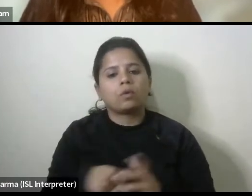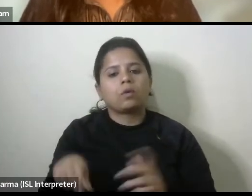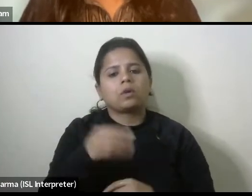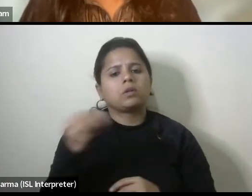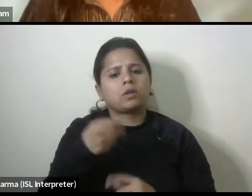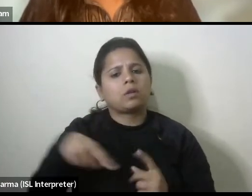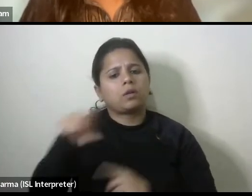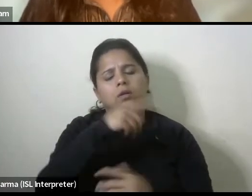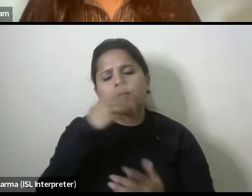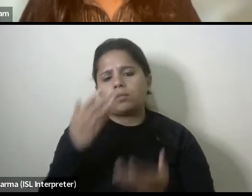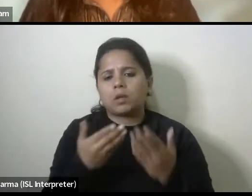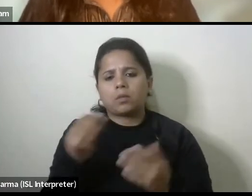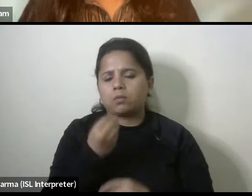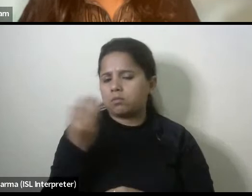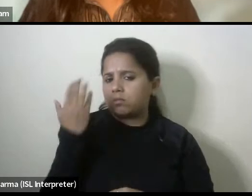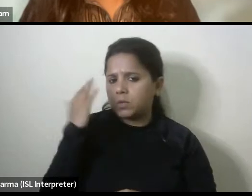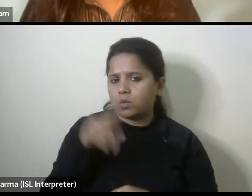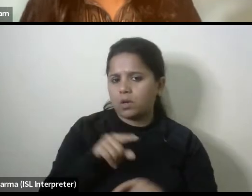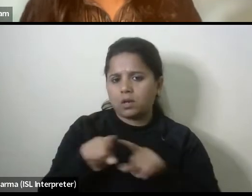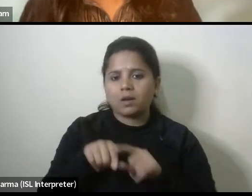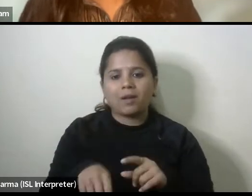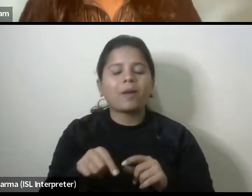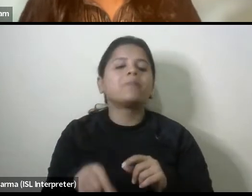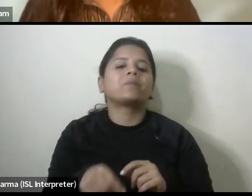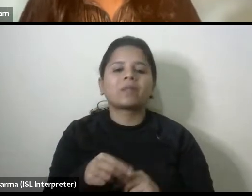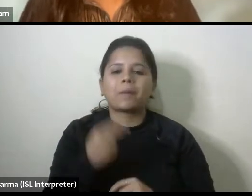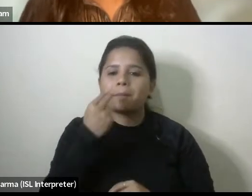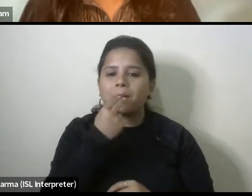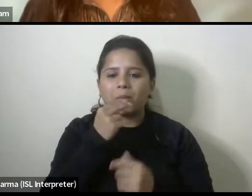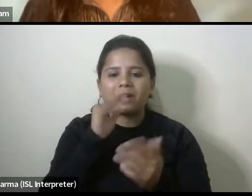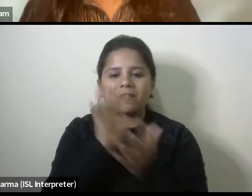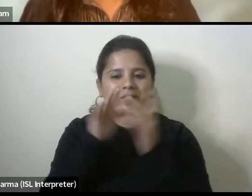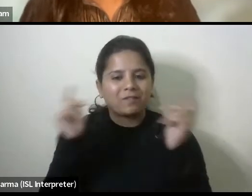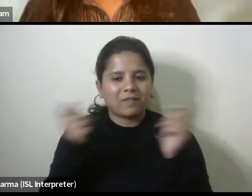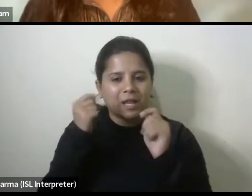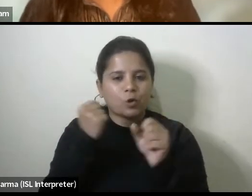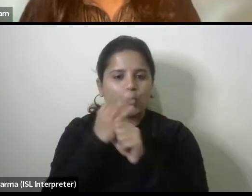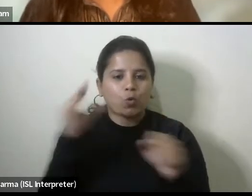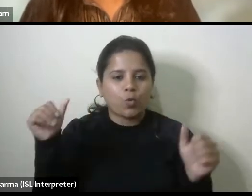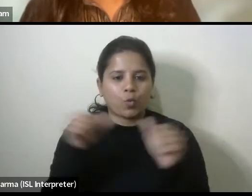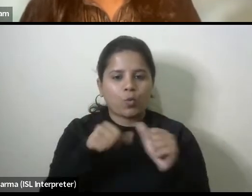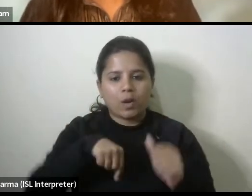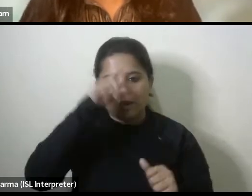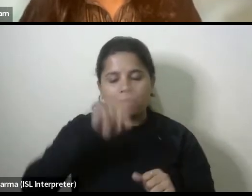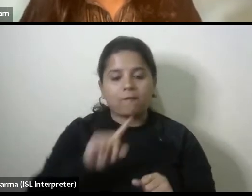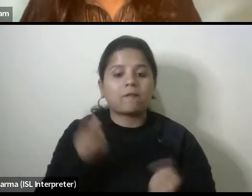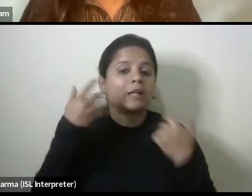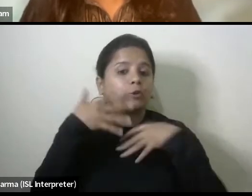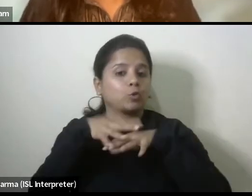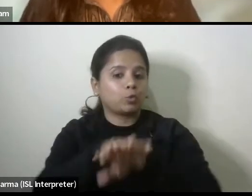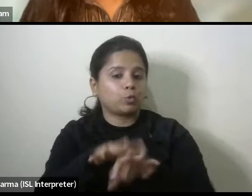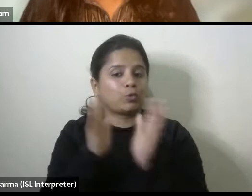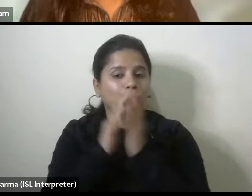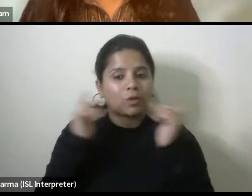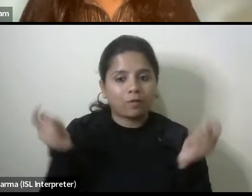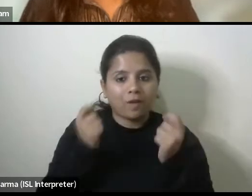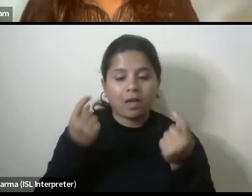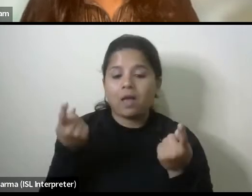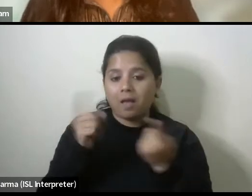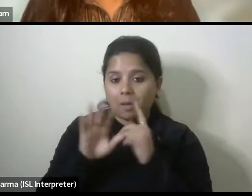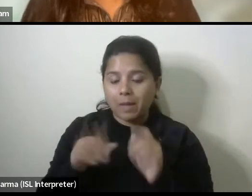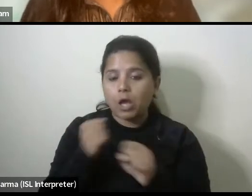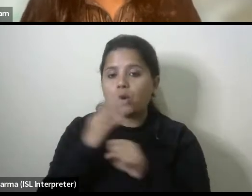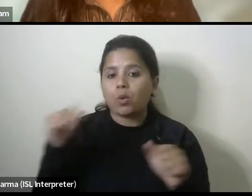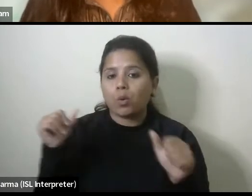of you might know that we recently had a purple fest event in goa which was in india's first inclusive festival and i think it was